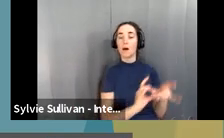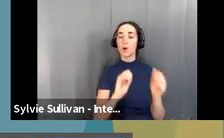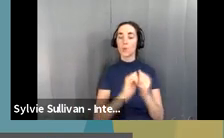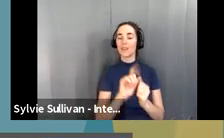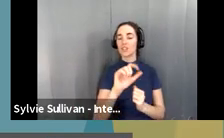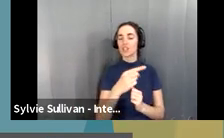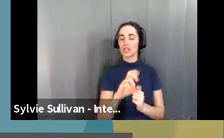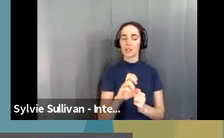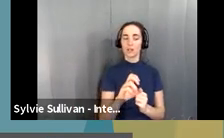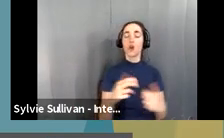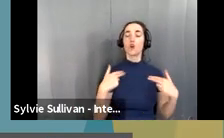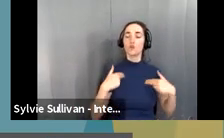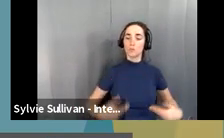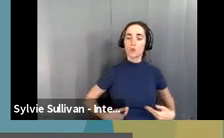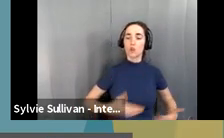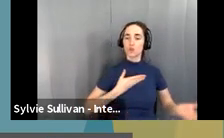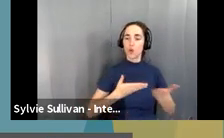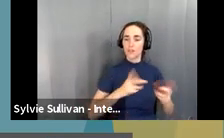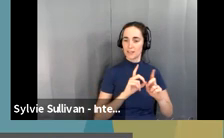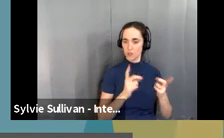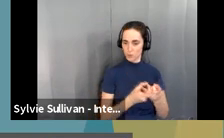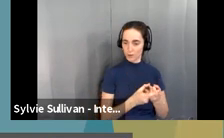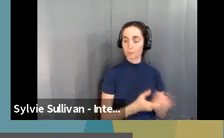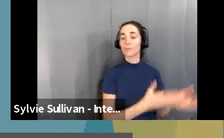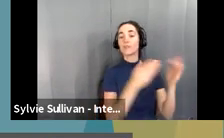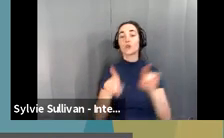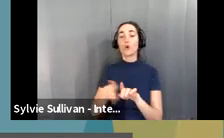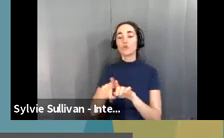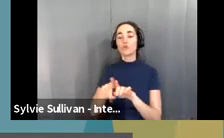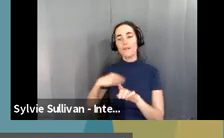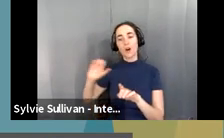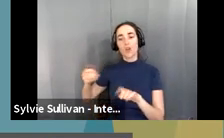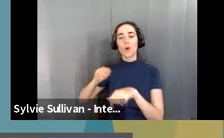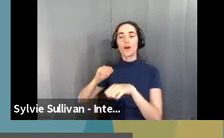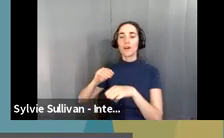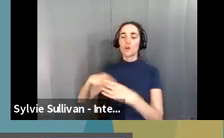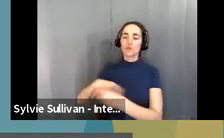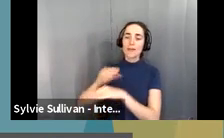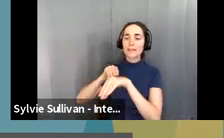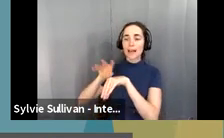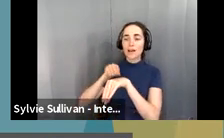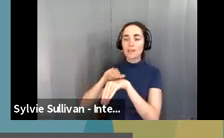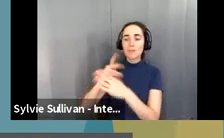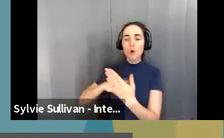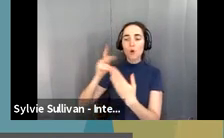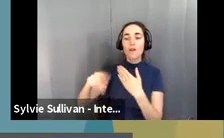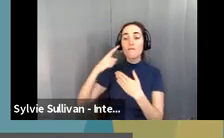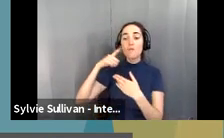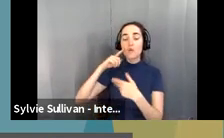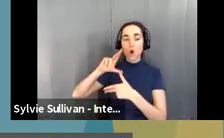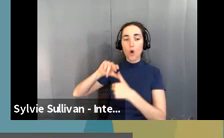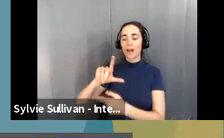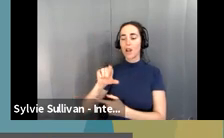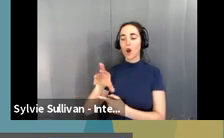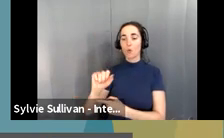human services districts. And we have the hurricane Laura crisis counseling program. Um, and those services are offered